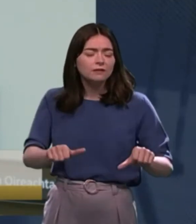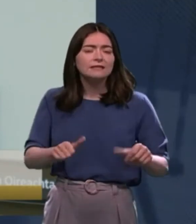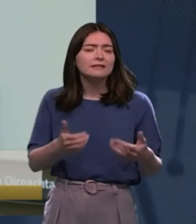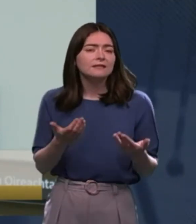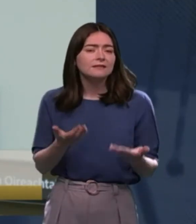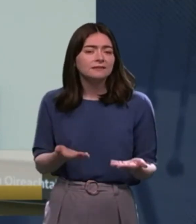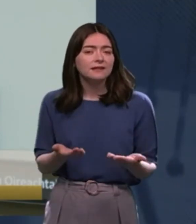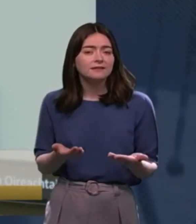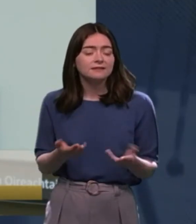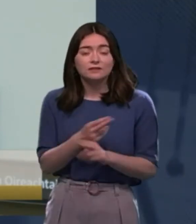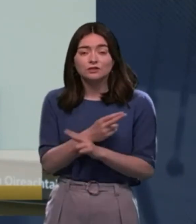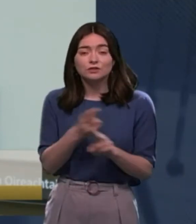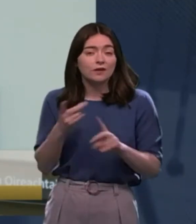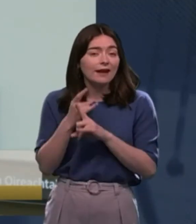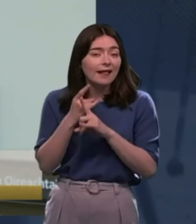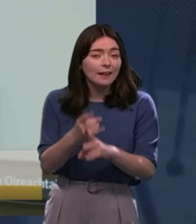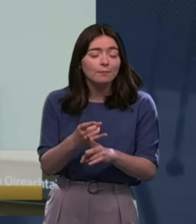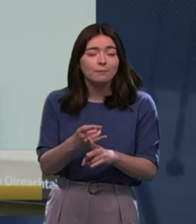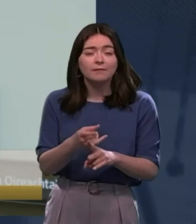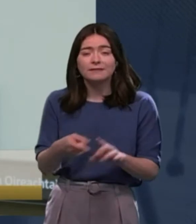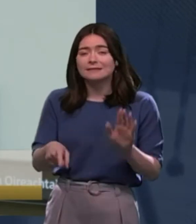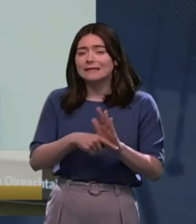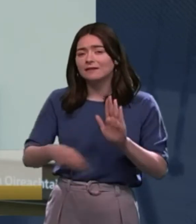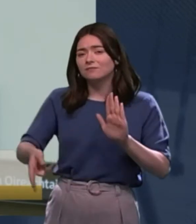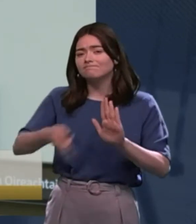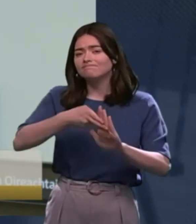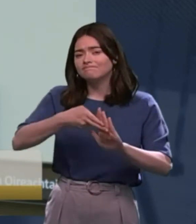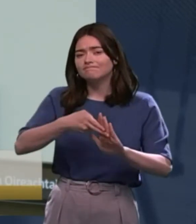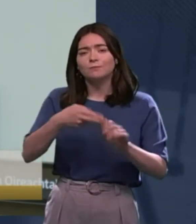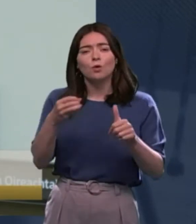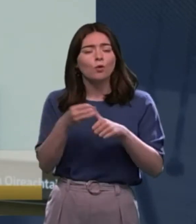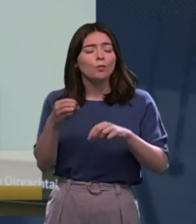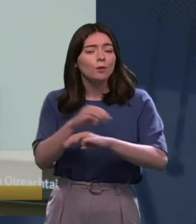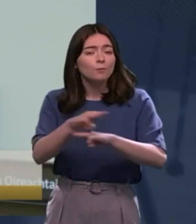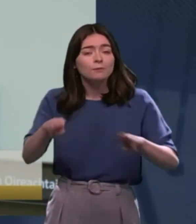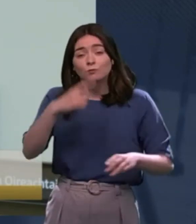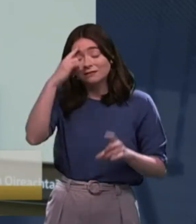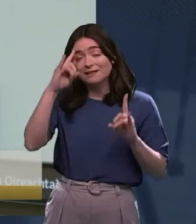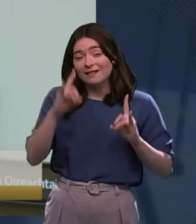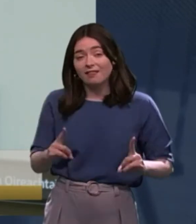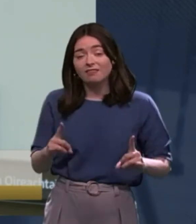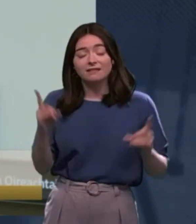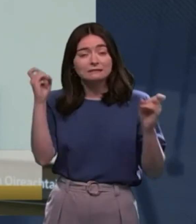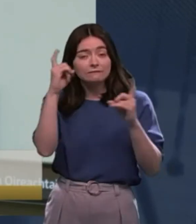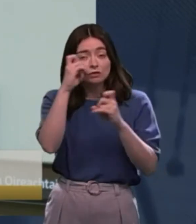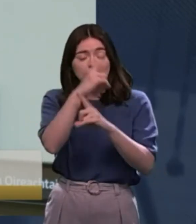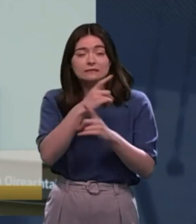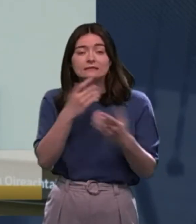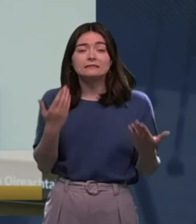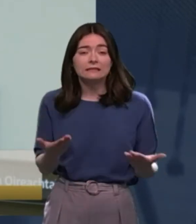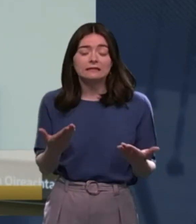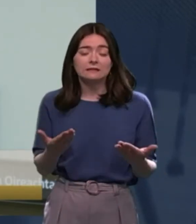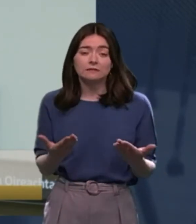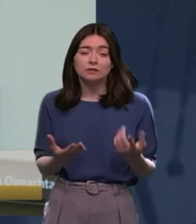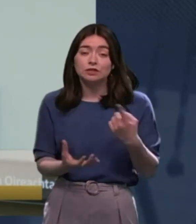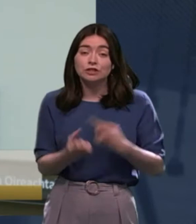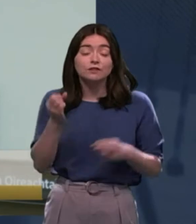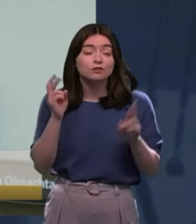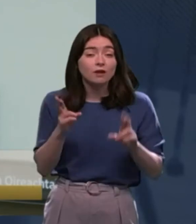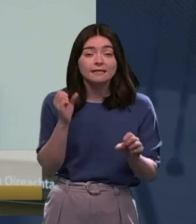unhelpful and stigmatising to other people with mental health difficulties in realising rights around will and preferences.